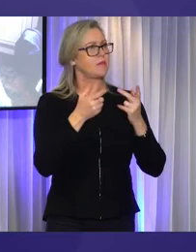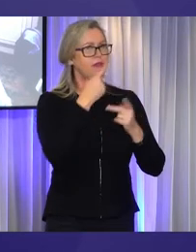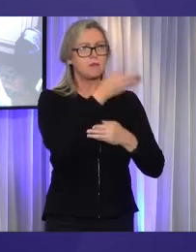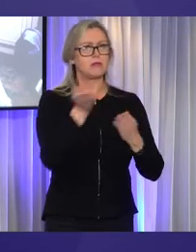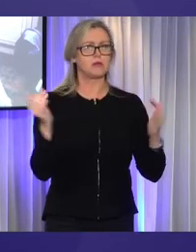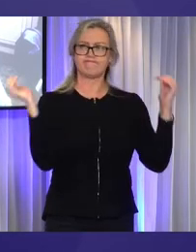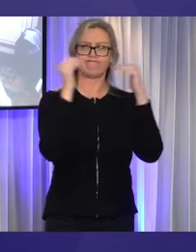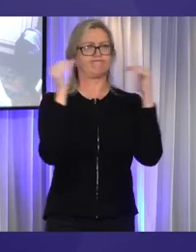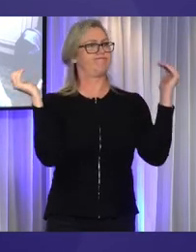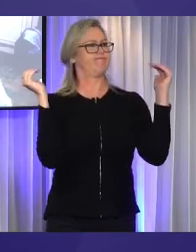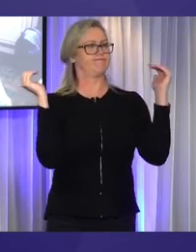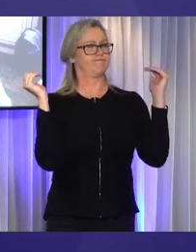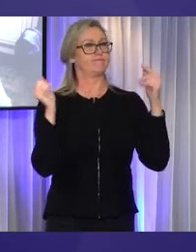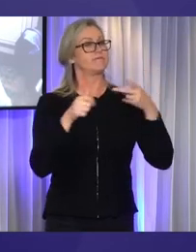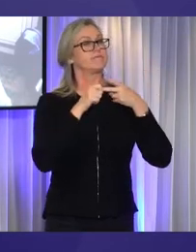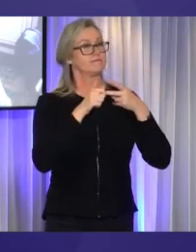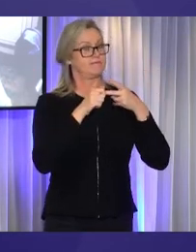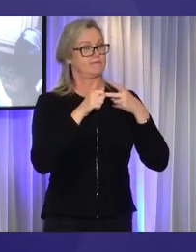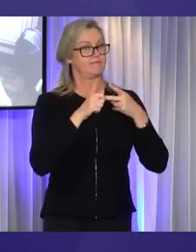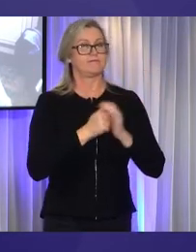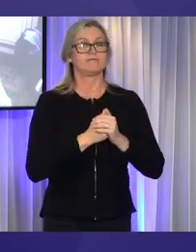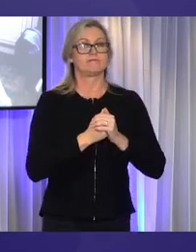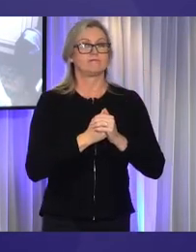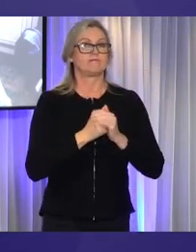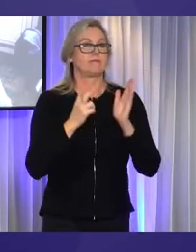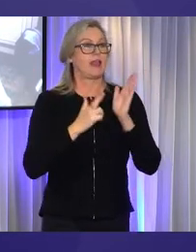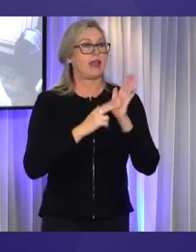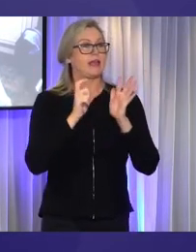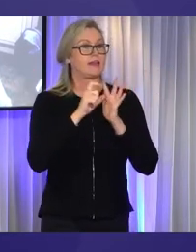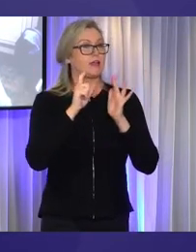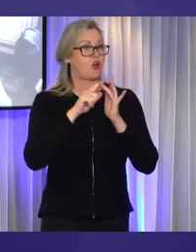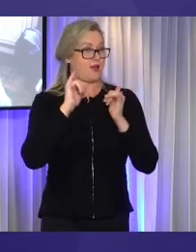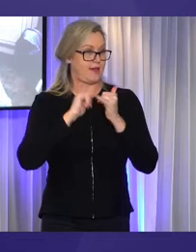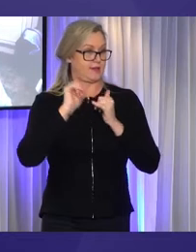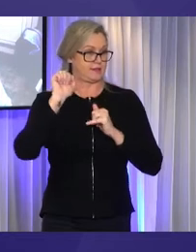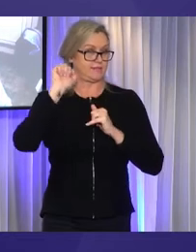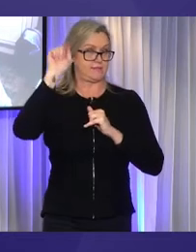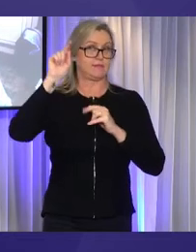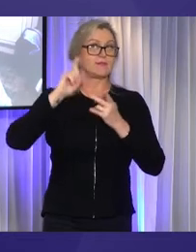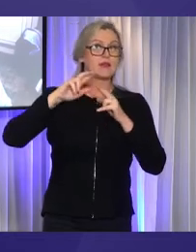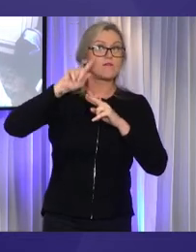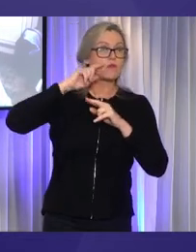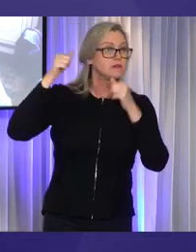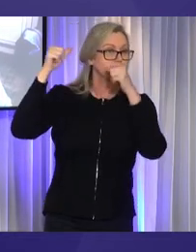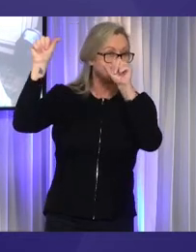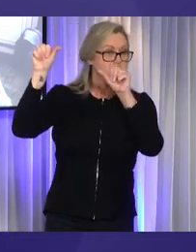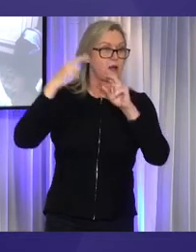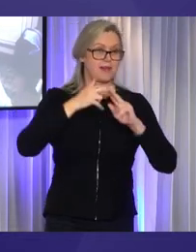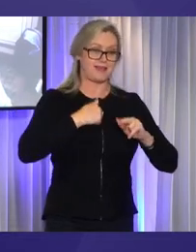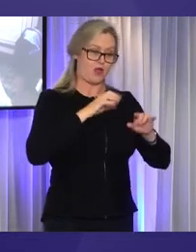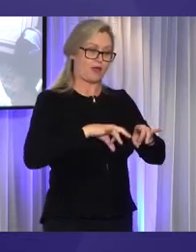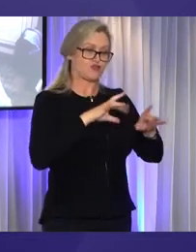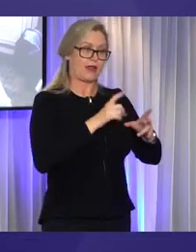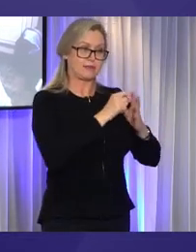And the success of the National Disability Insurance Scheme and Australia's Disability Strategy